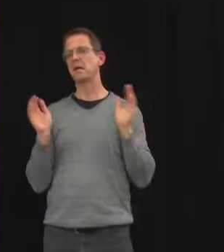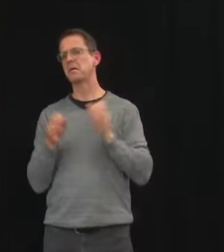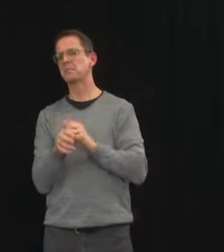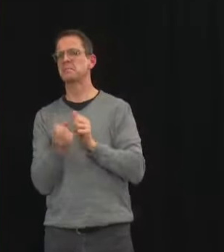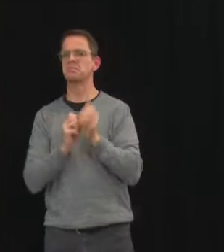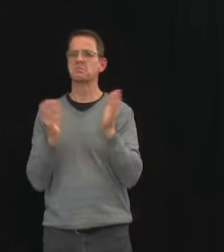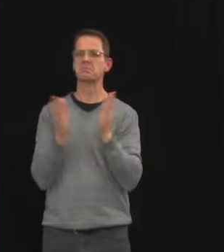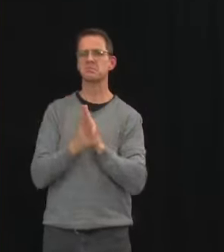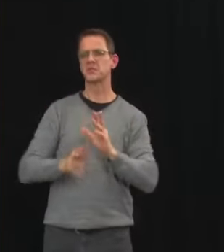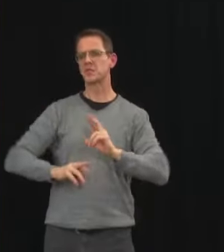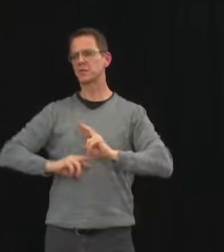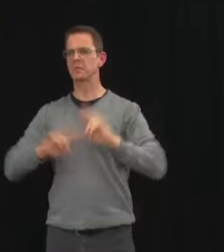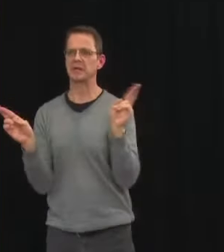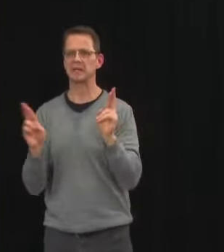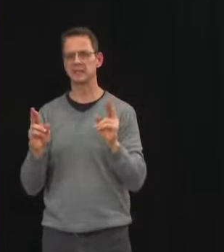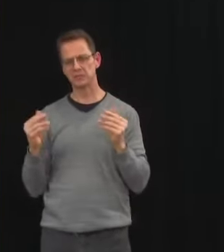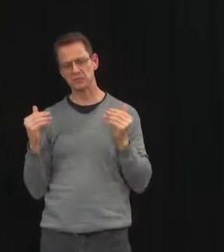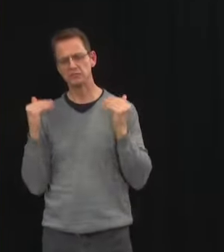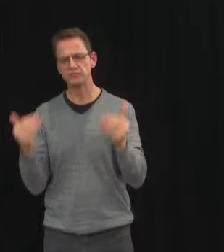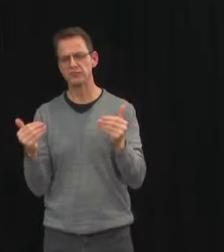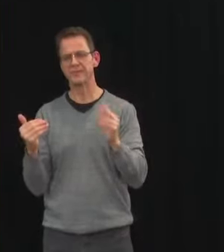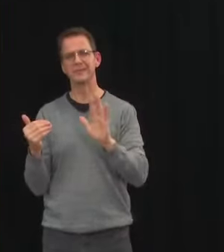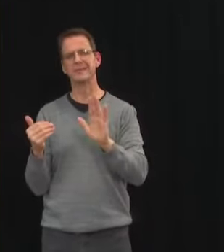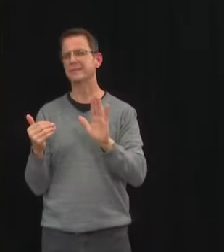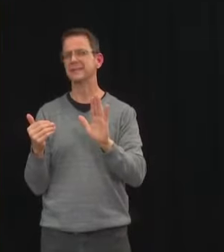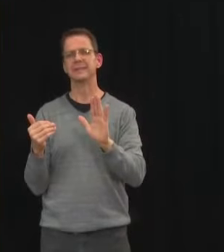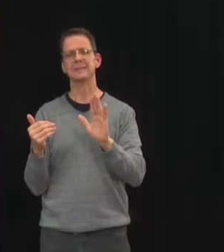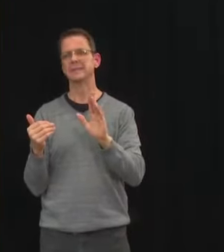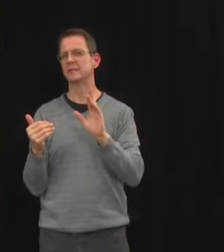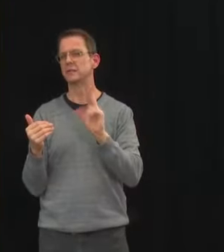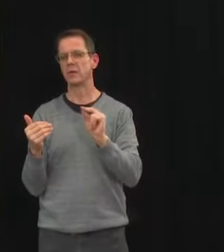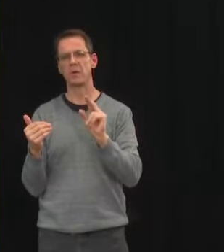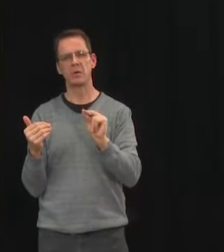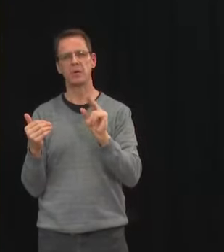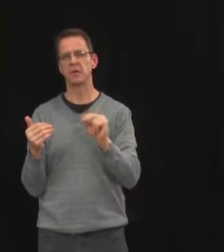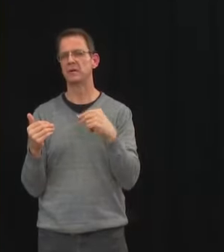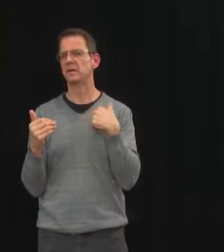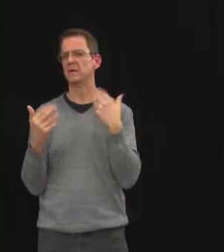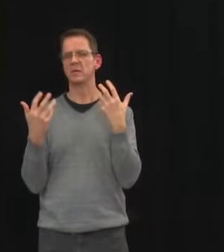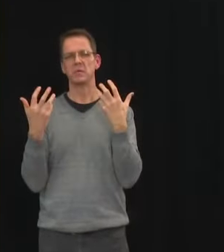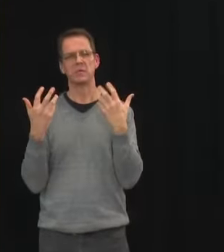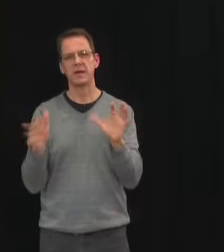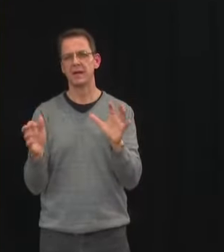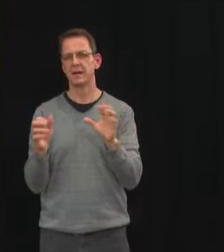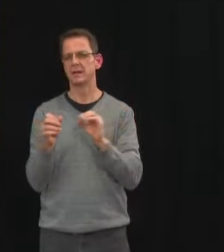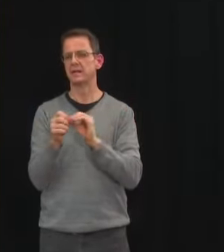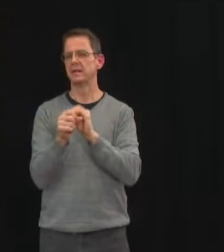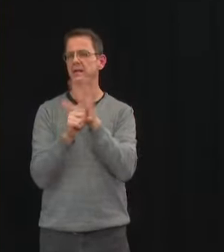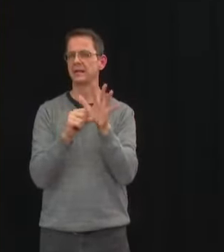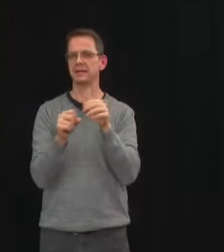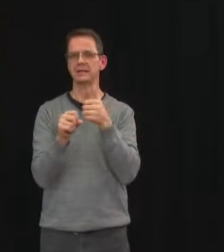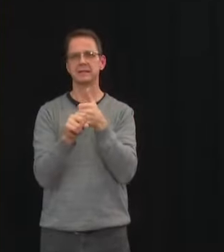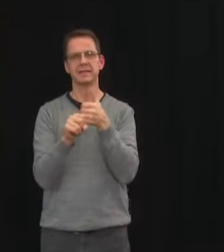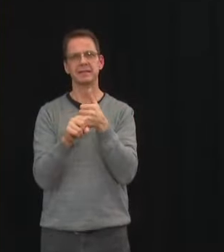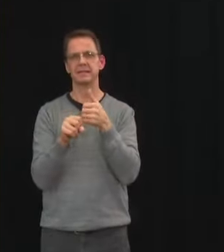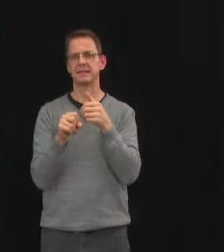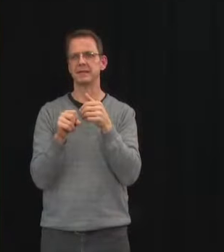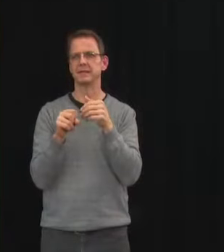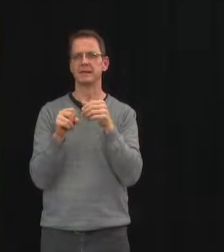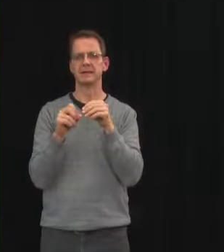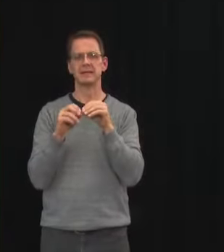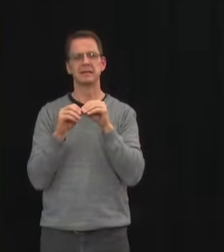opportunities for the virus and its variants to spread. The progress that we have made is not guaranteed to last.